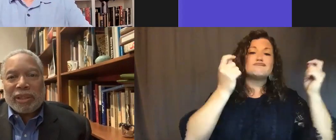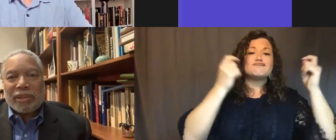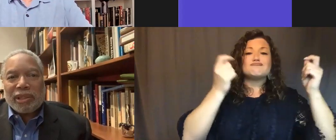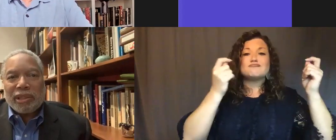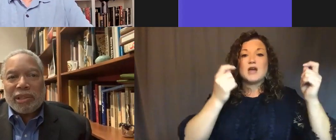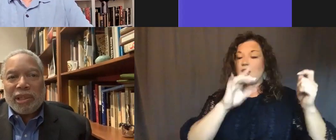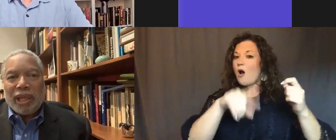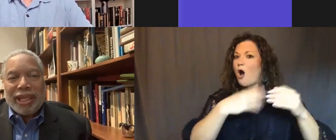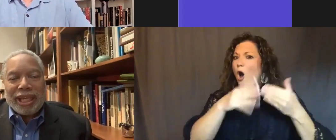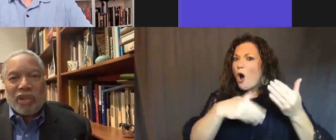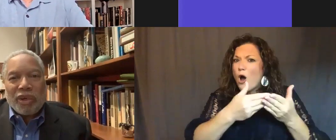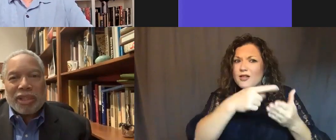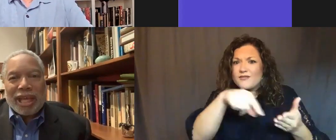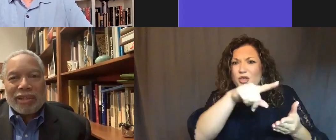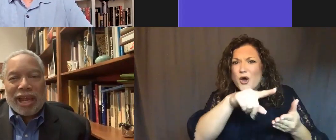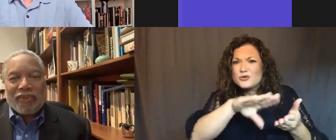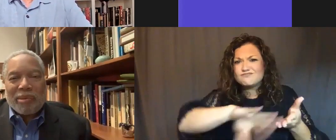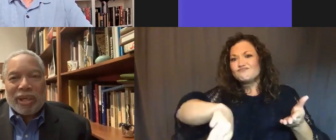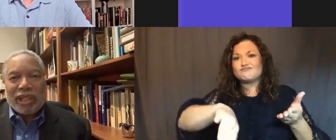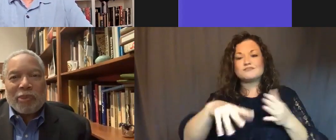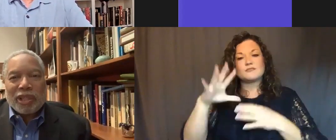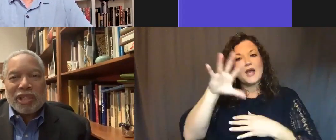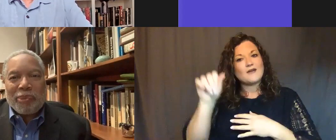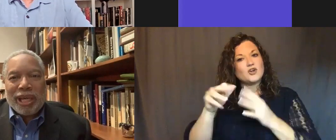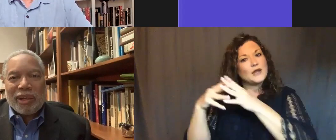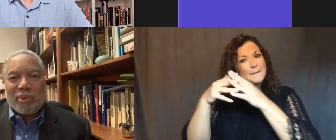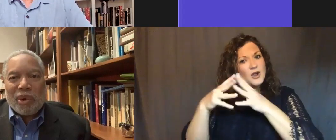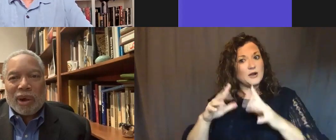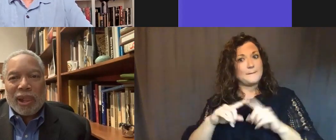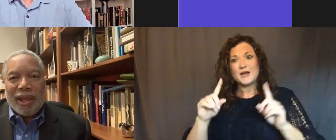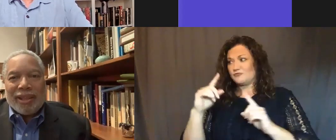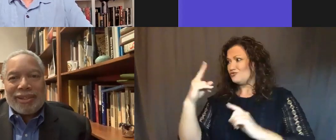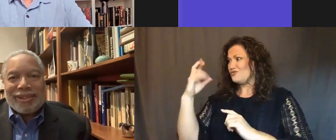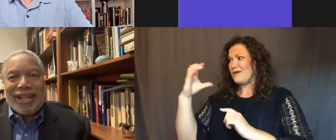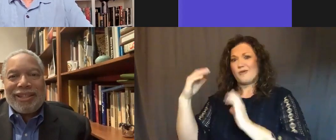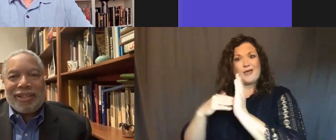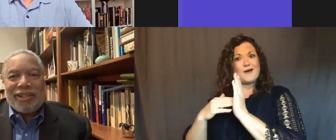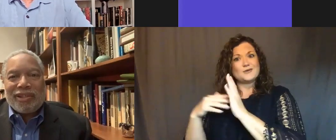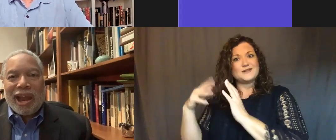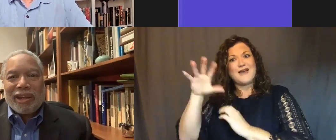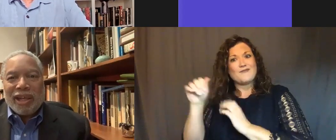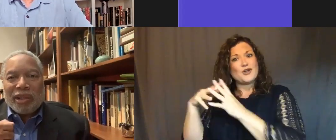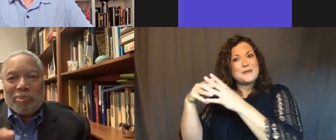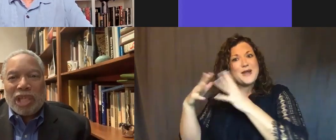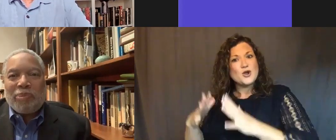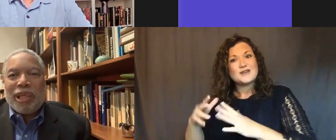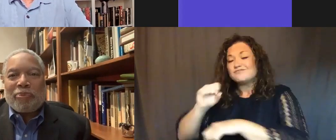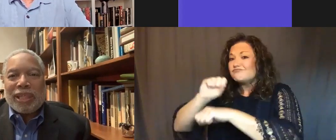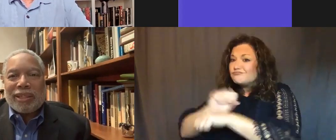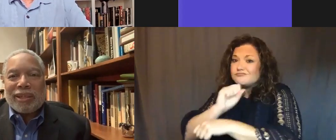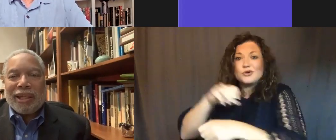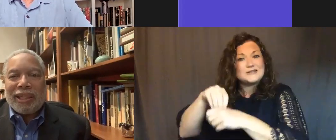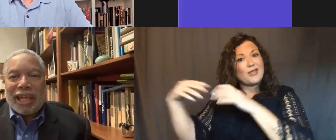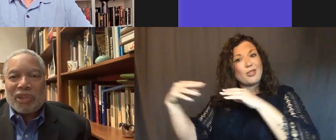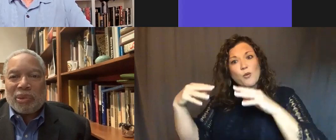Americans, and yet 200,000 African Americans participated in the war. This led to this desire that there must be a